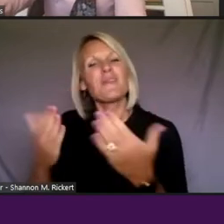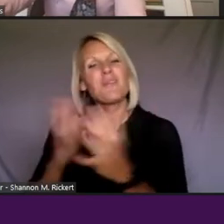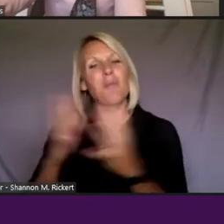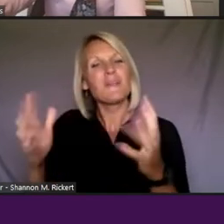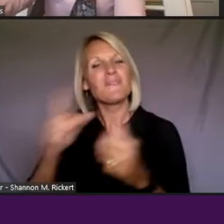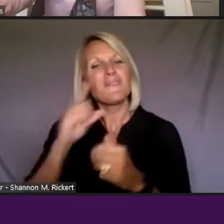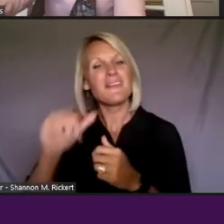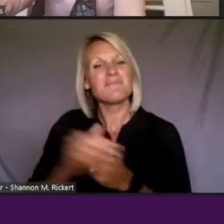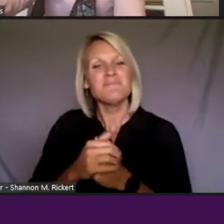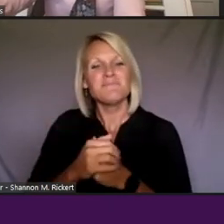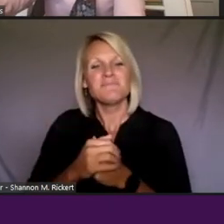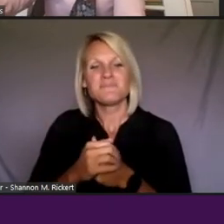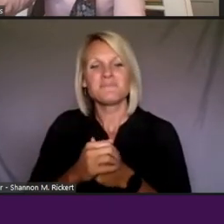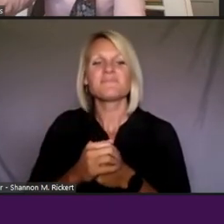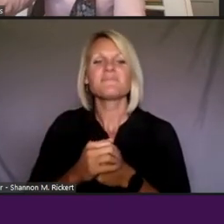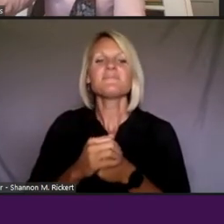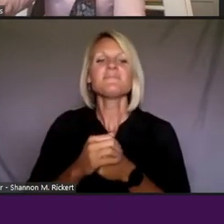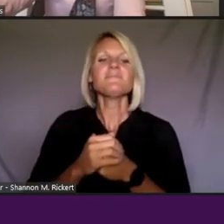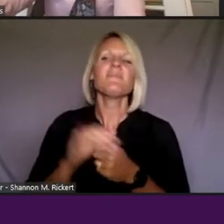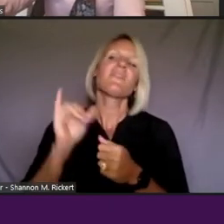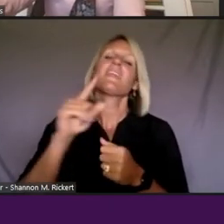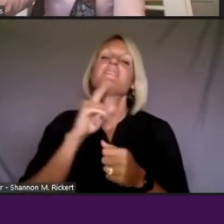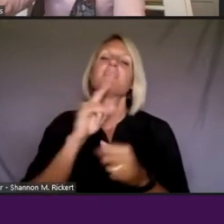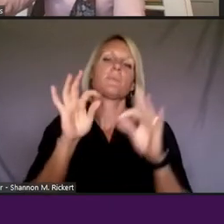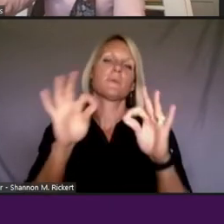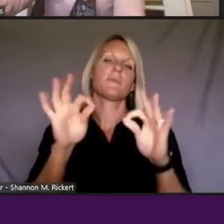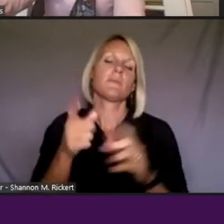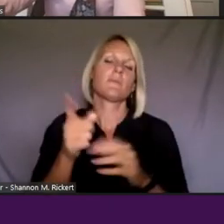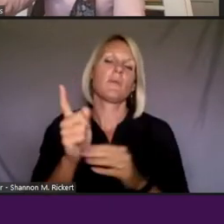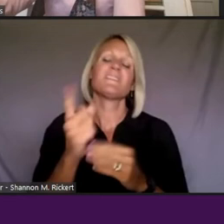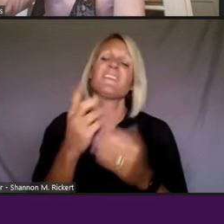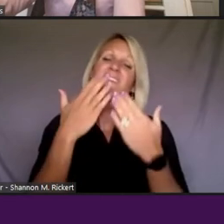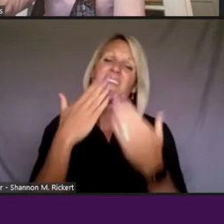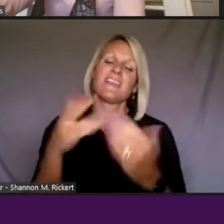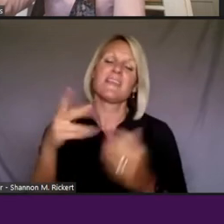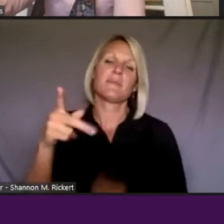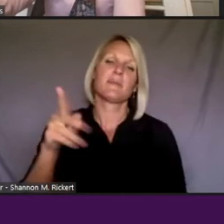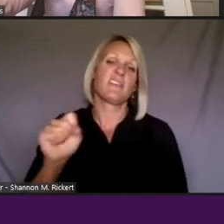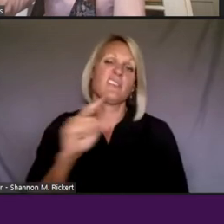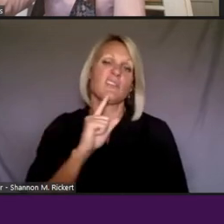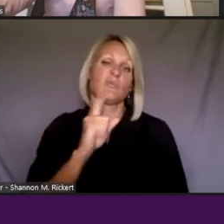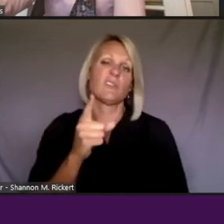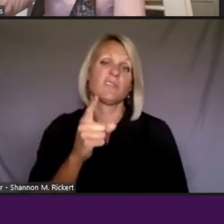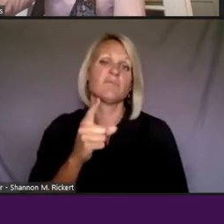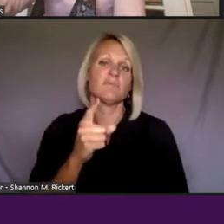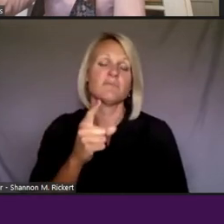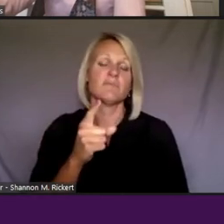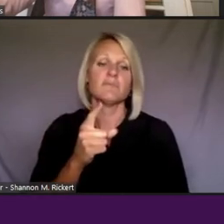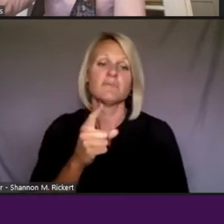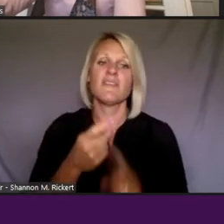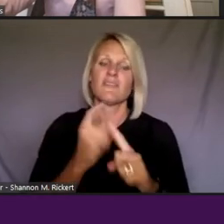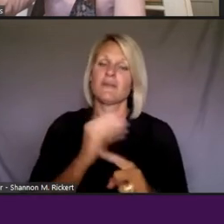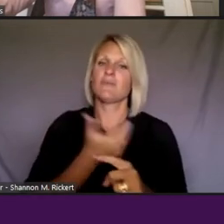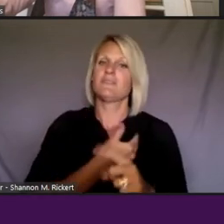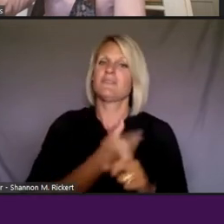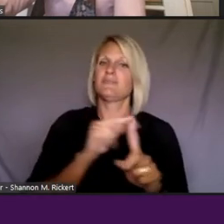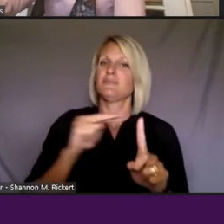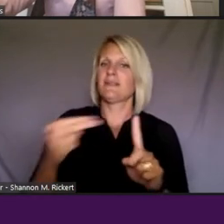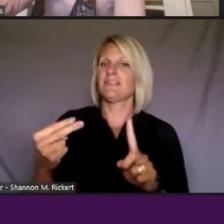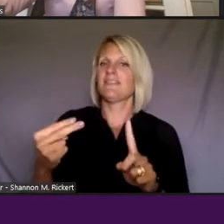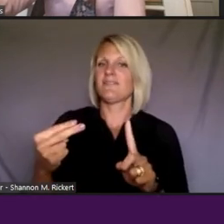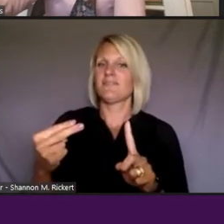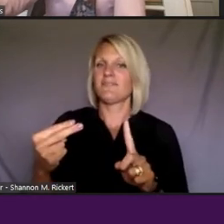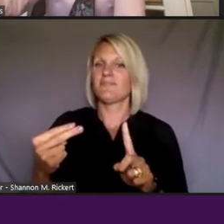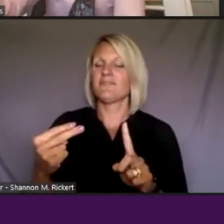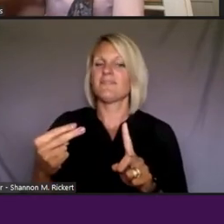You know, and it's a perfect moment to really thank PBS actually for, from our standpoint, as we look, you know, at